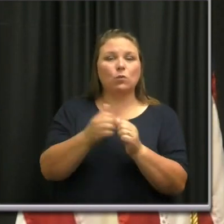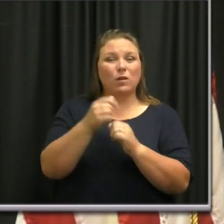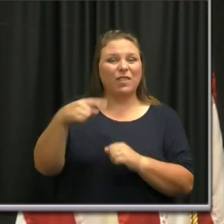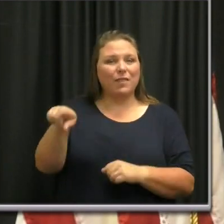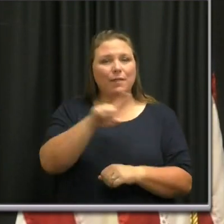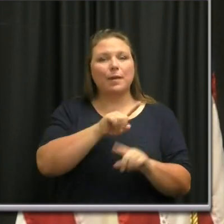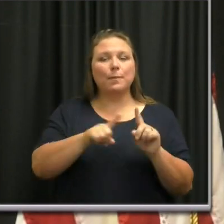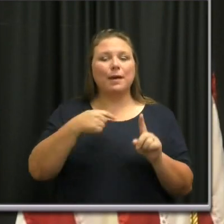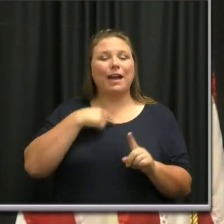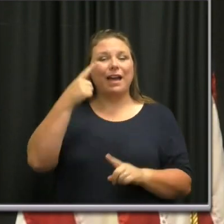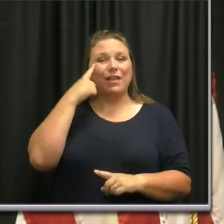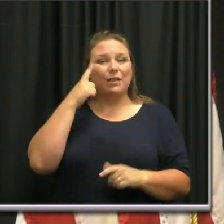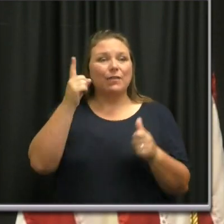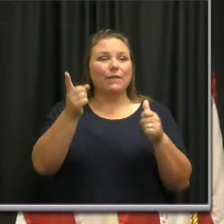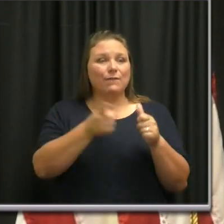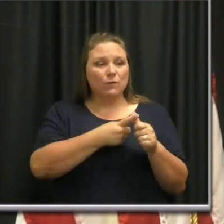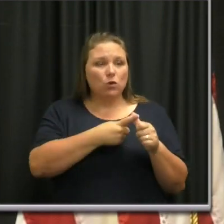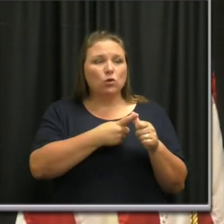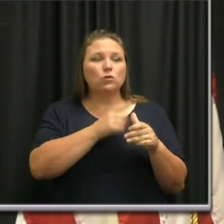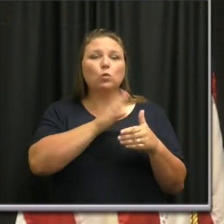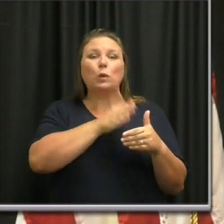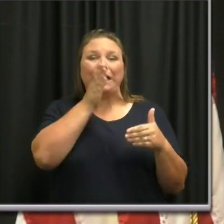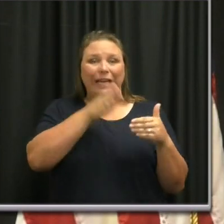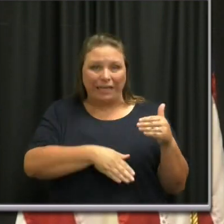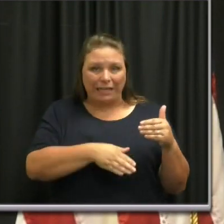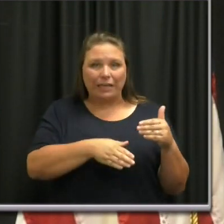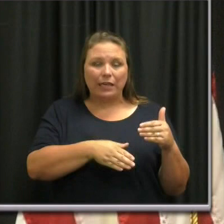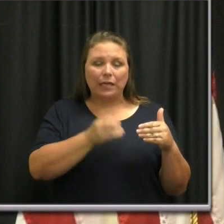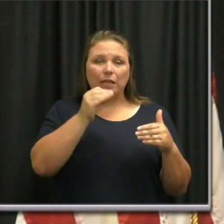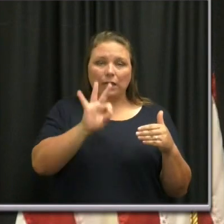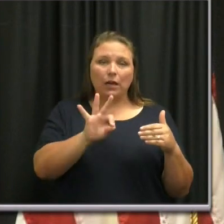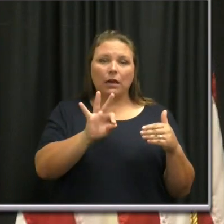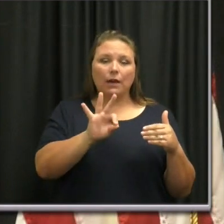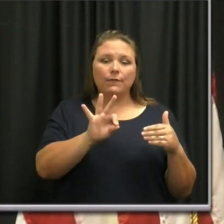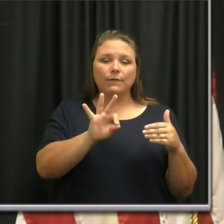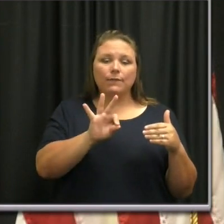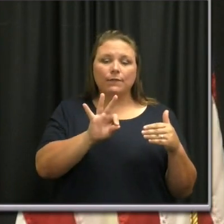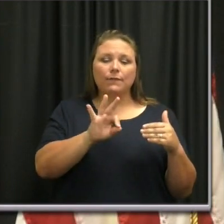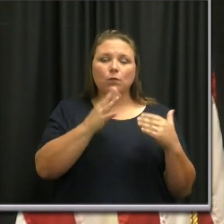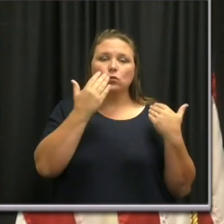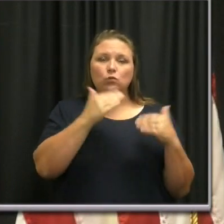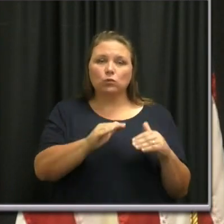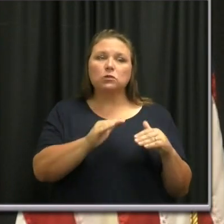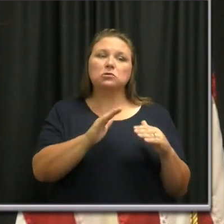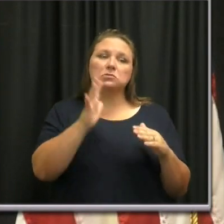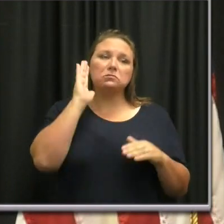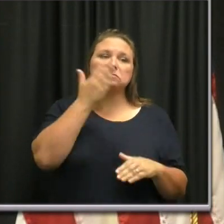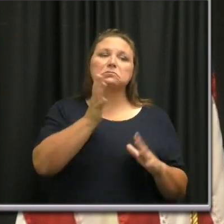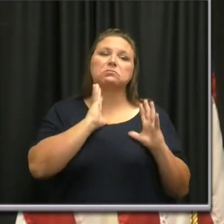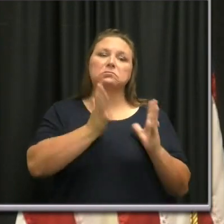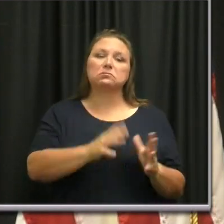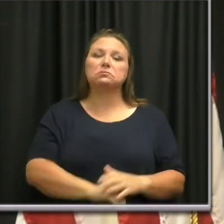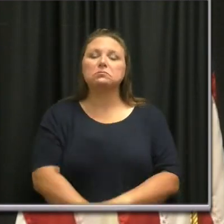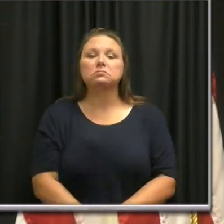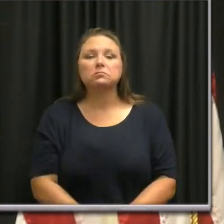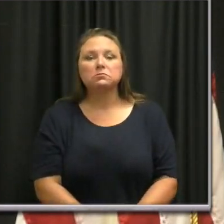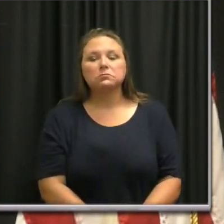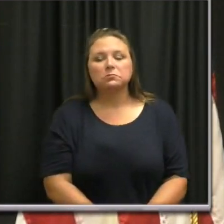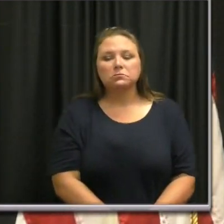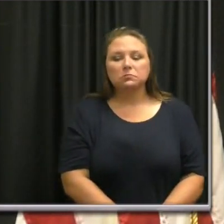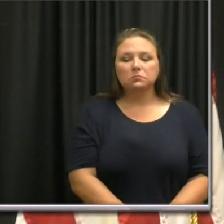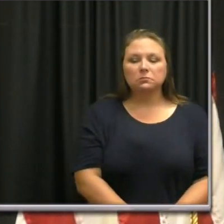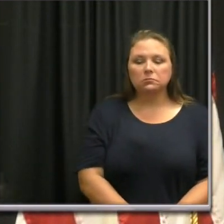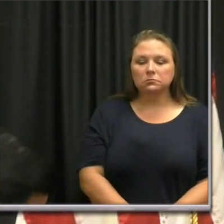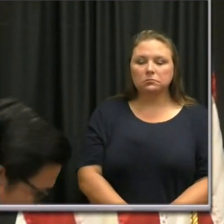But I think for the first vehicle, uh, first weekend of the, uh, restrictions, it, it went fairly well. Thank you.